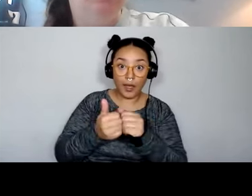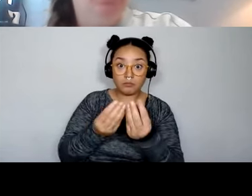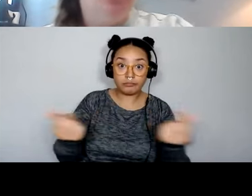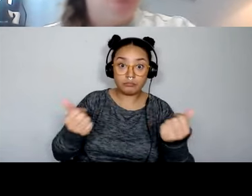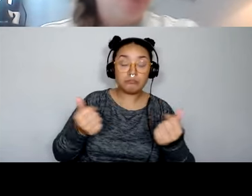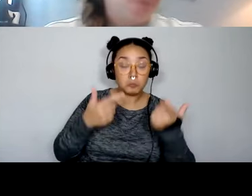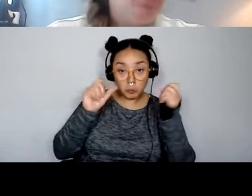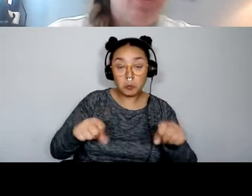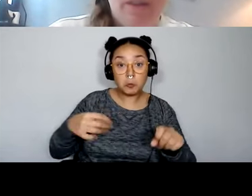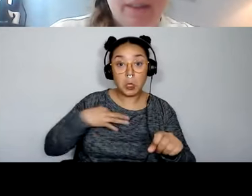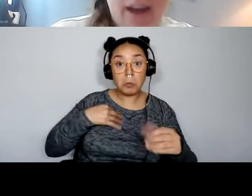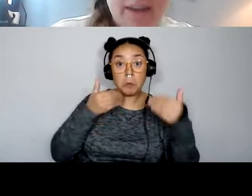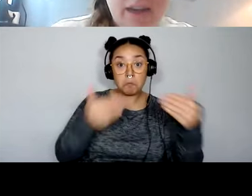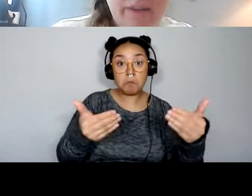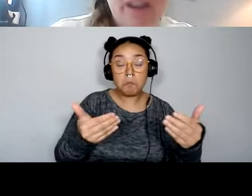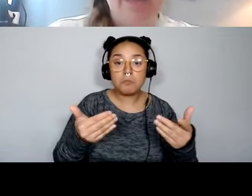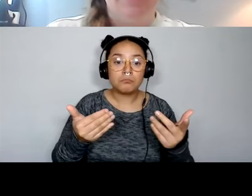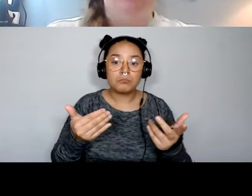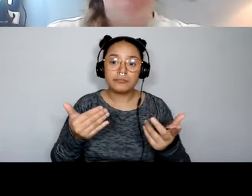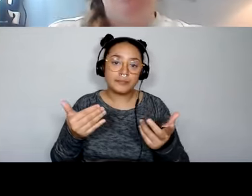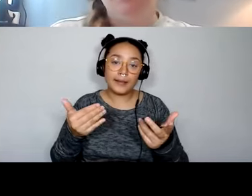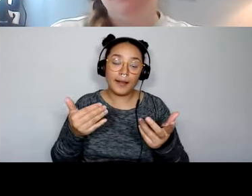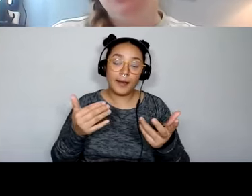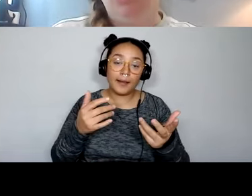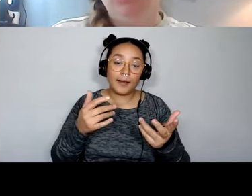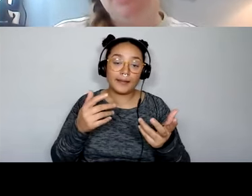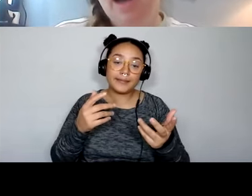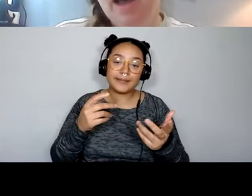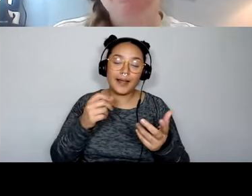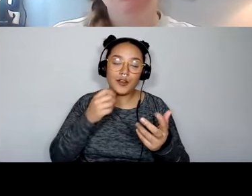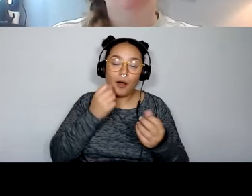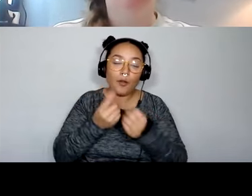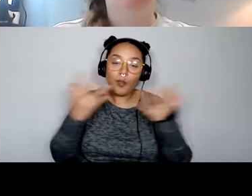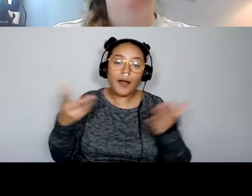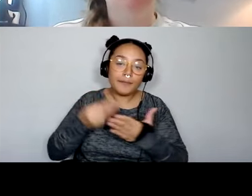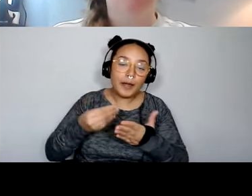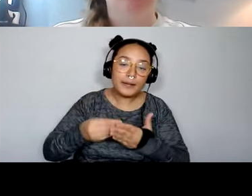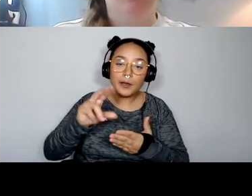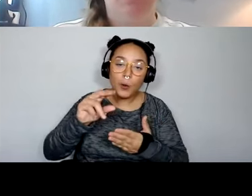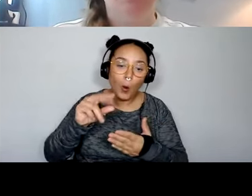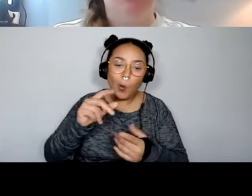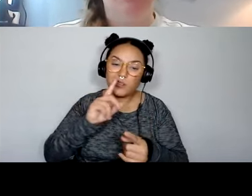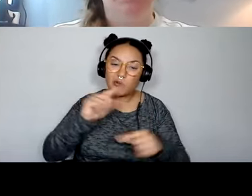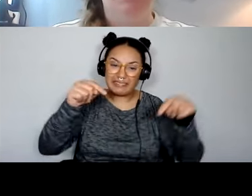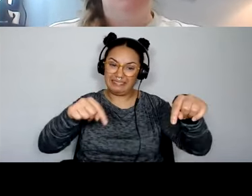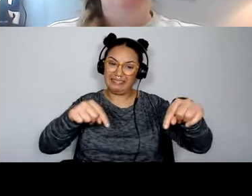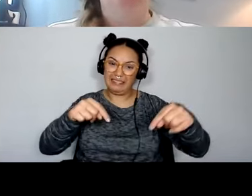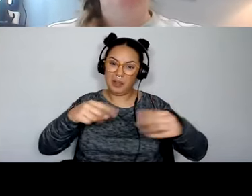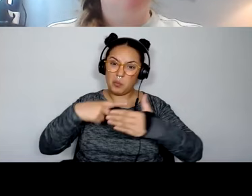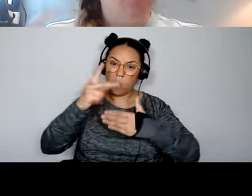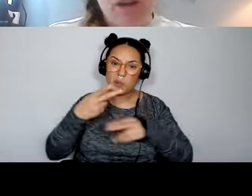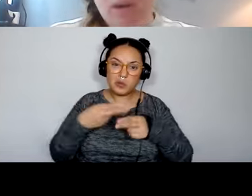idea, you know, it's not a ton of funding and it's not a long time. And so you, this may be just an opportunity